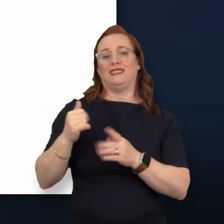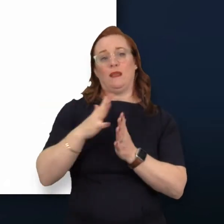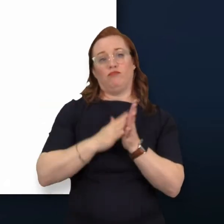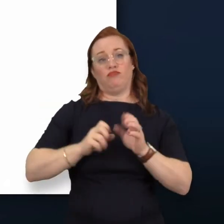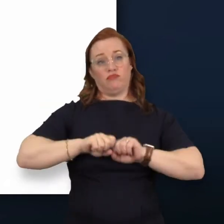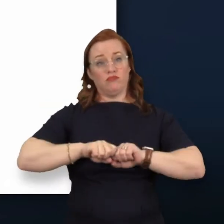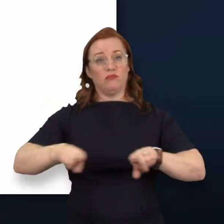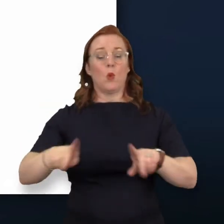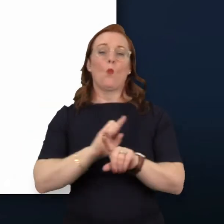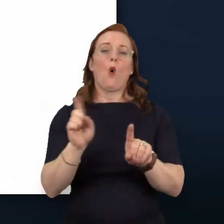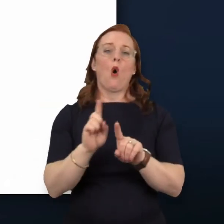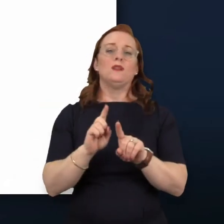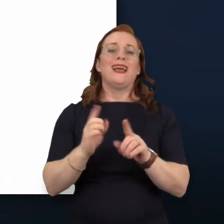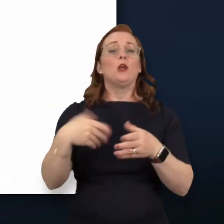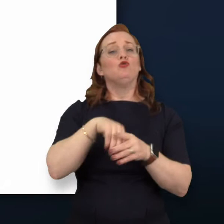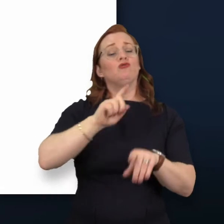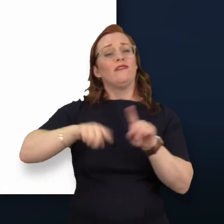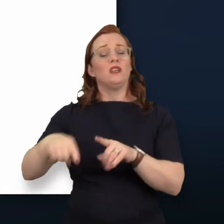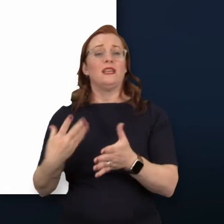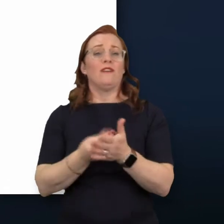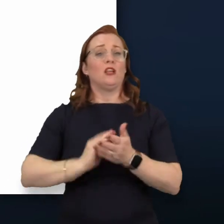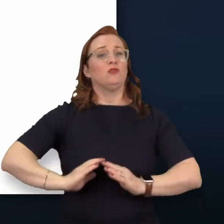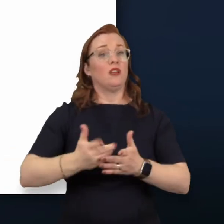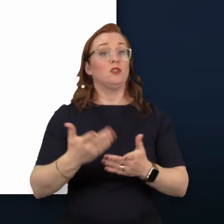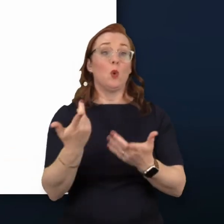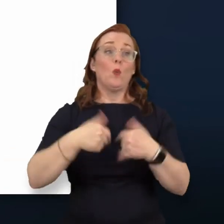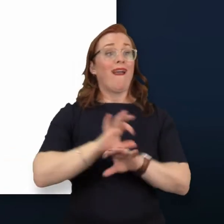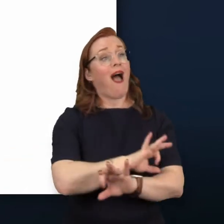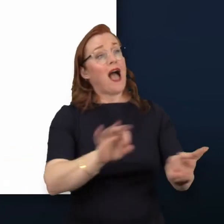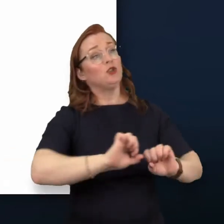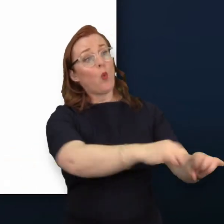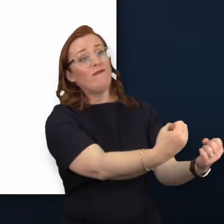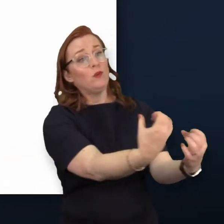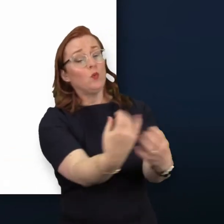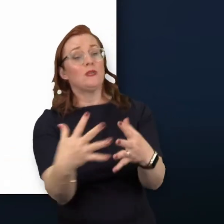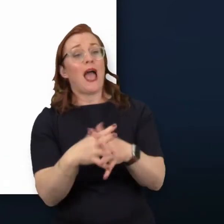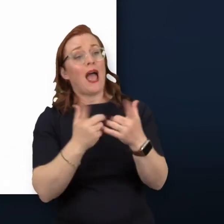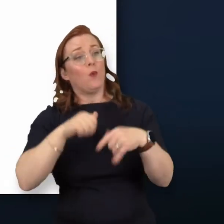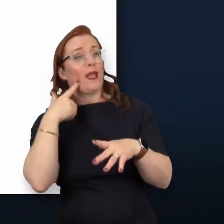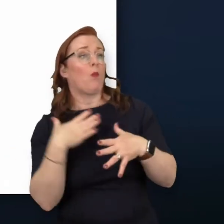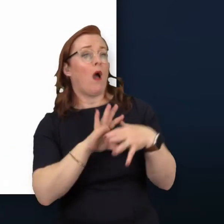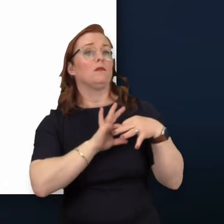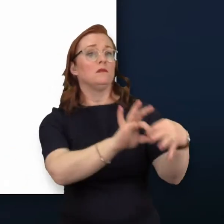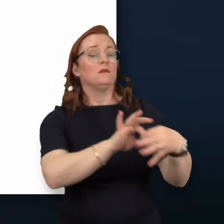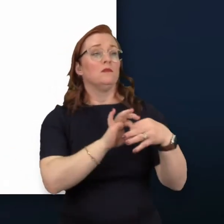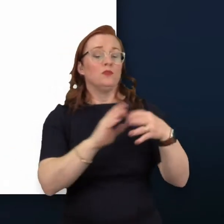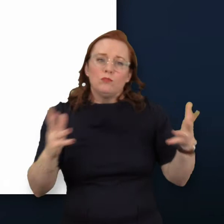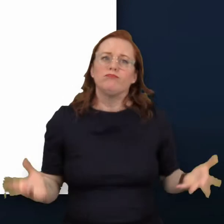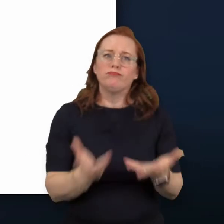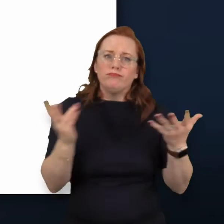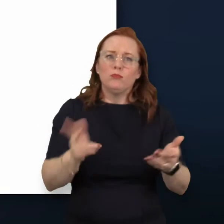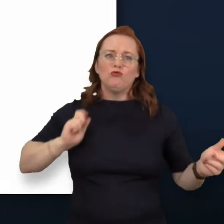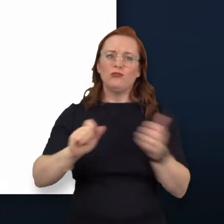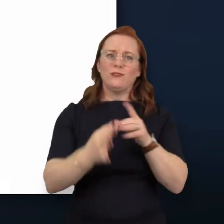in financial services asks for your views on how we can work together to drive change across financial